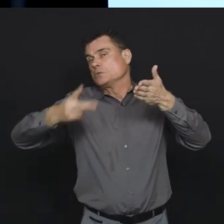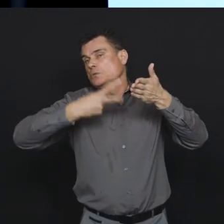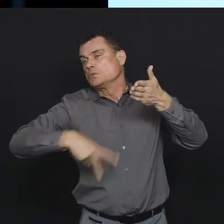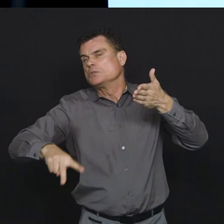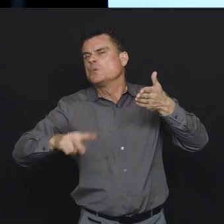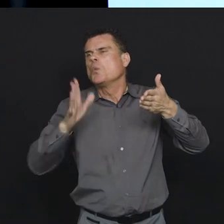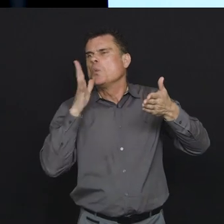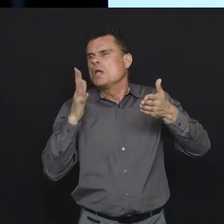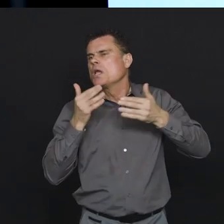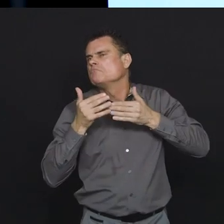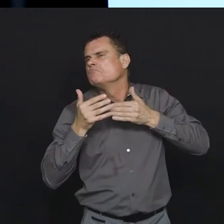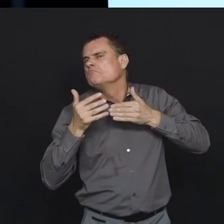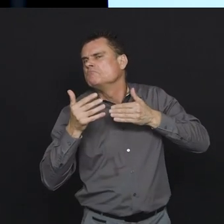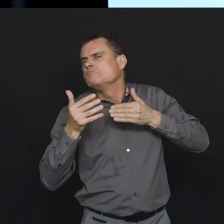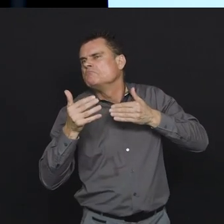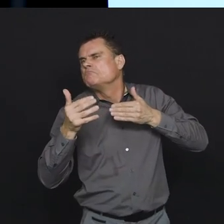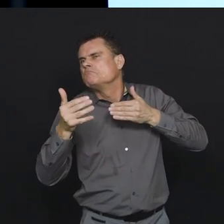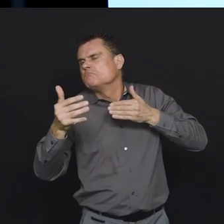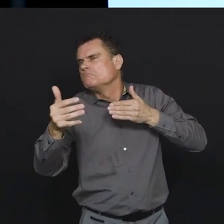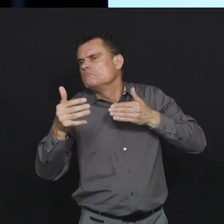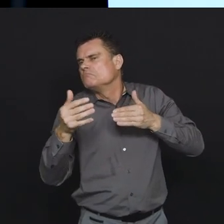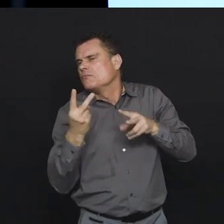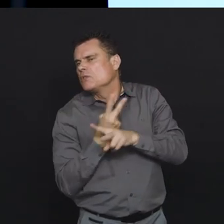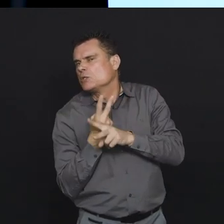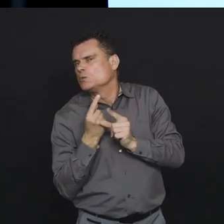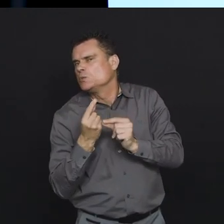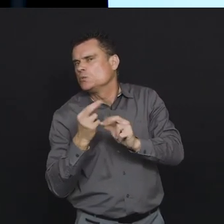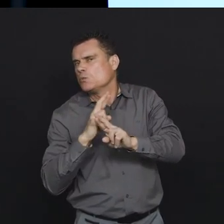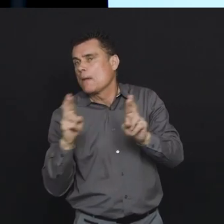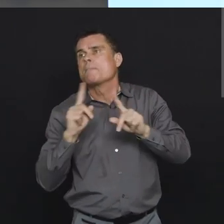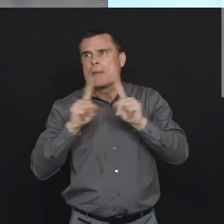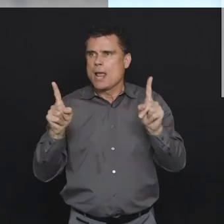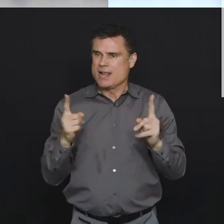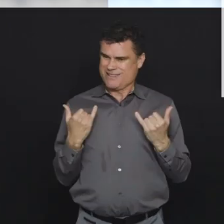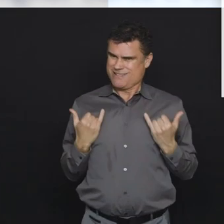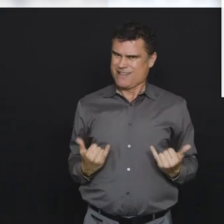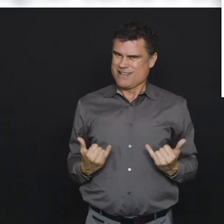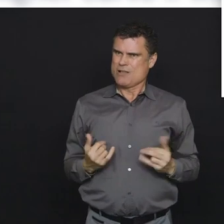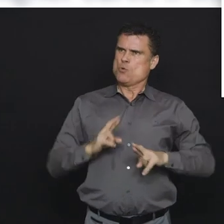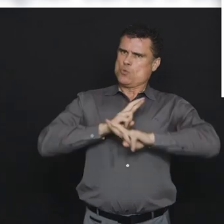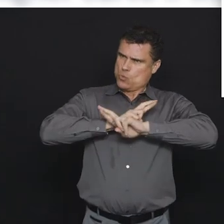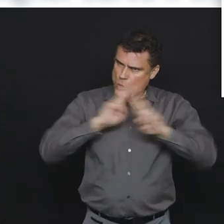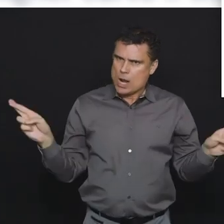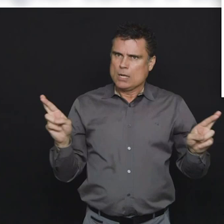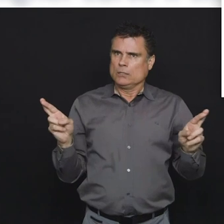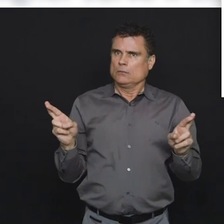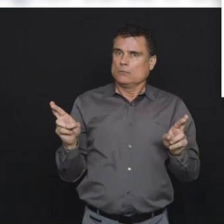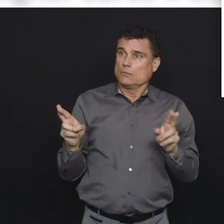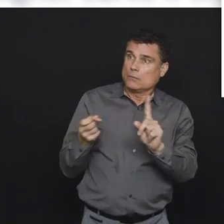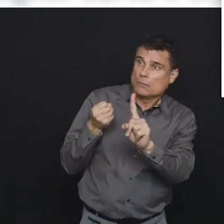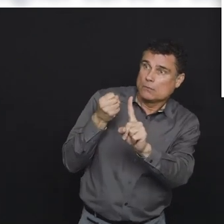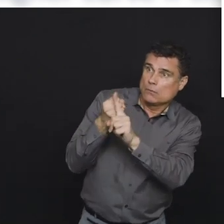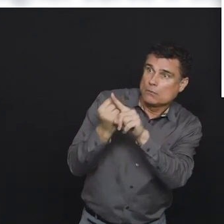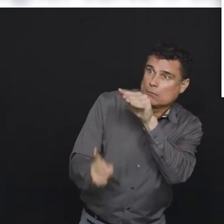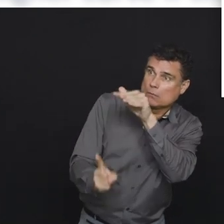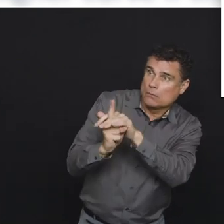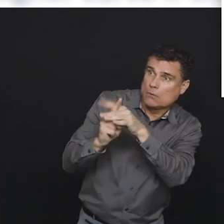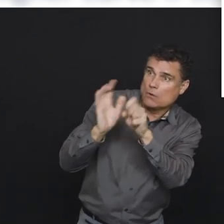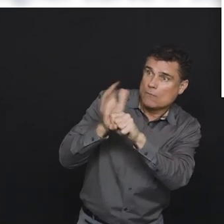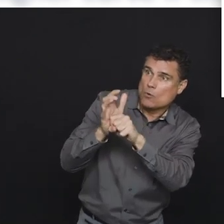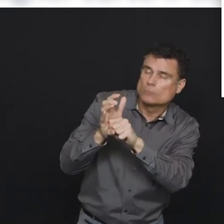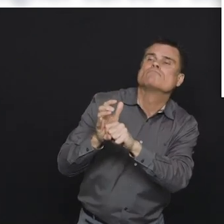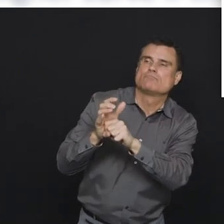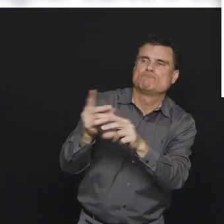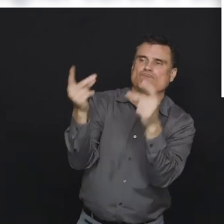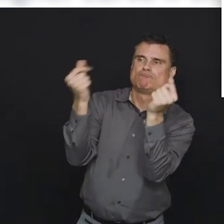and we are going to obviously continue to update this as we go forward. Our health authorities are planning for a cascading response and they're